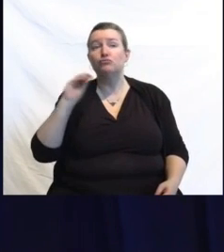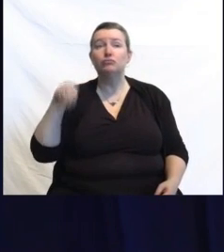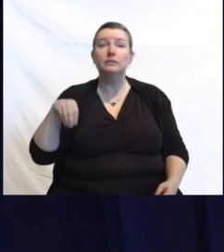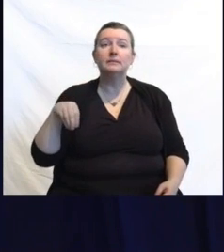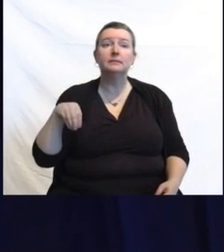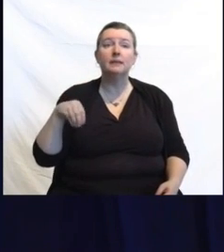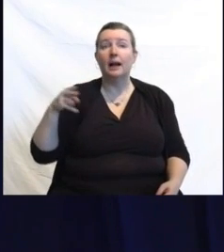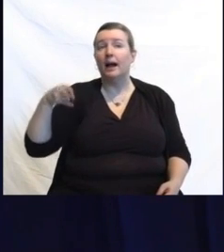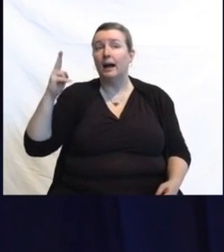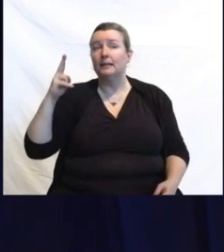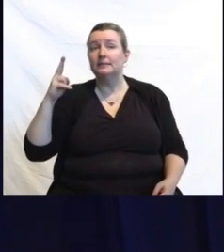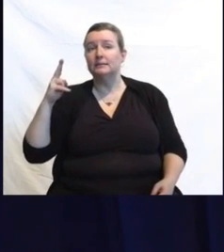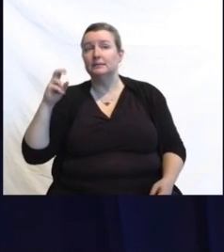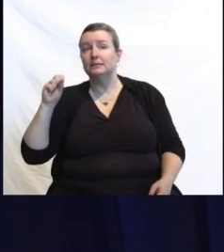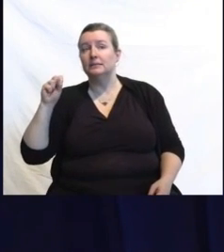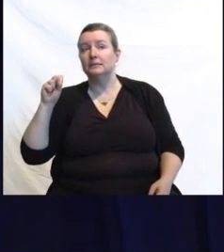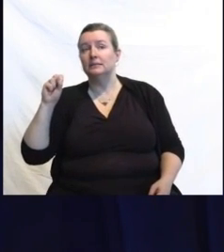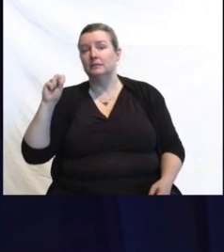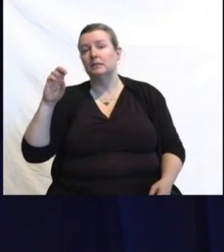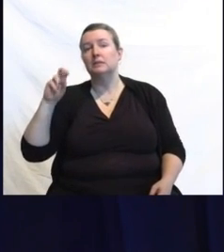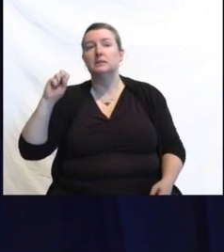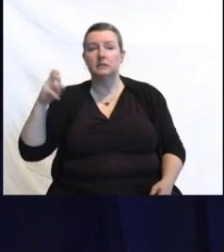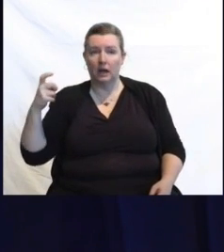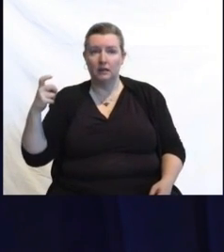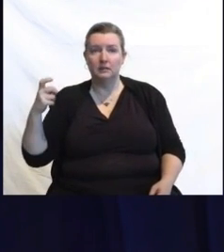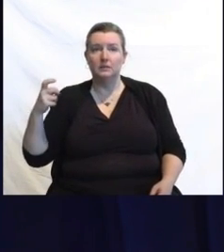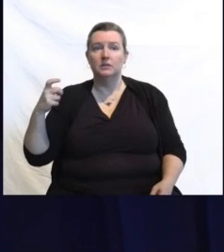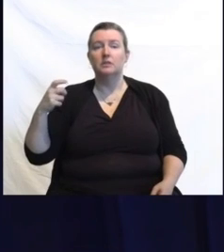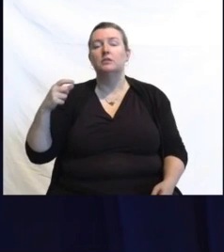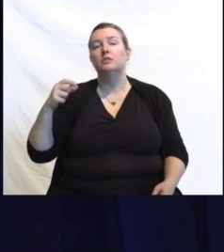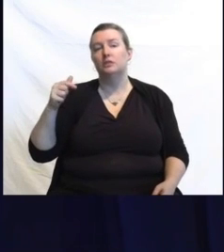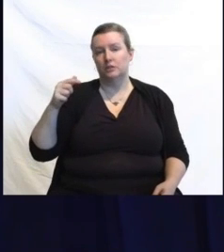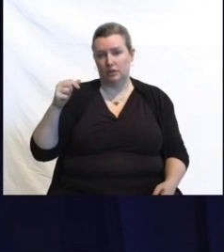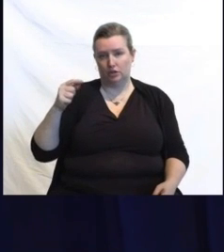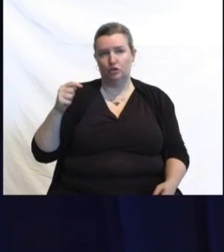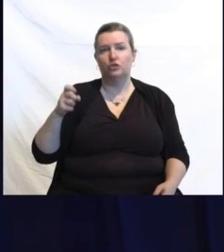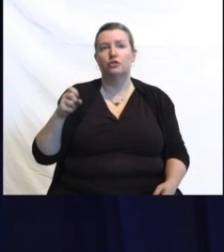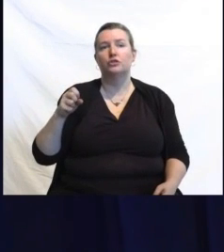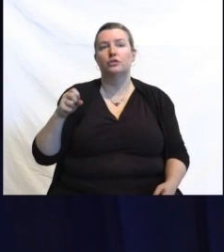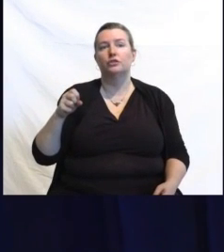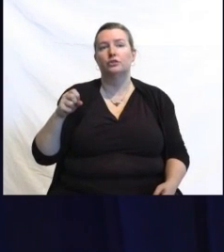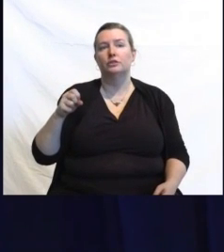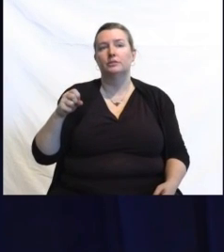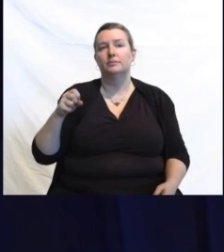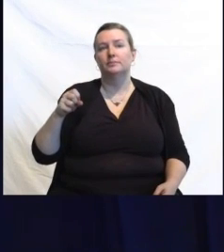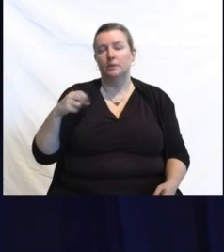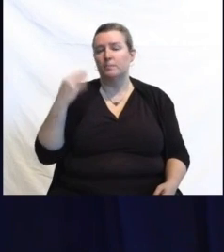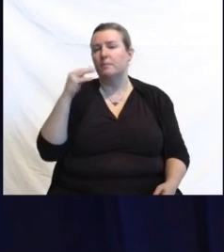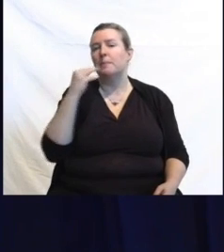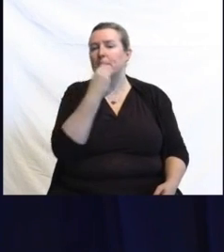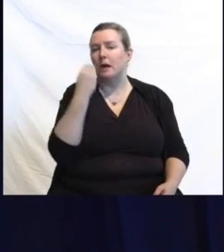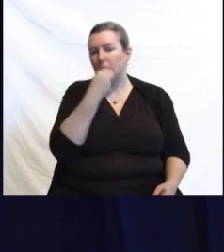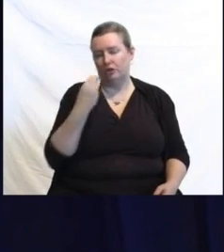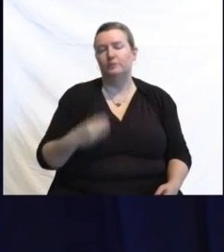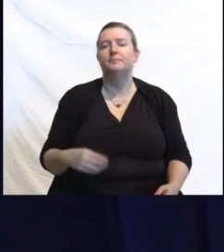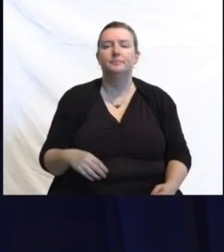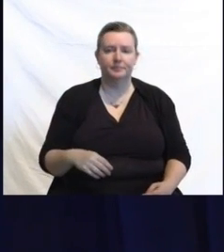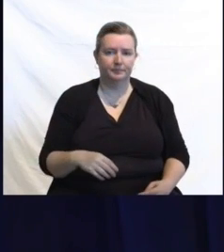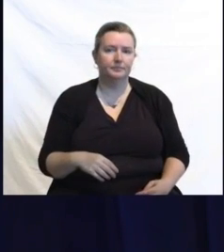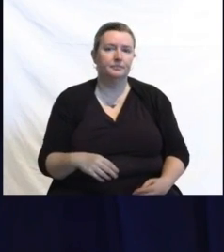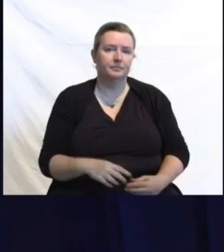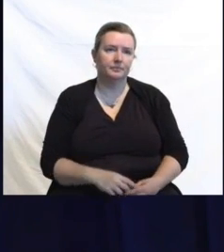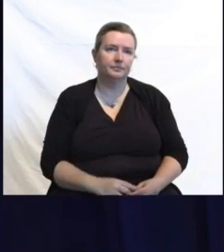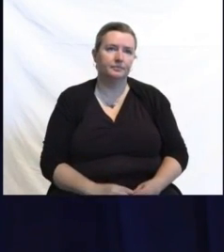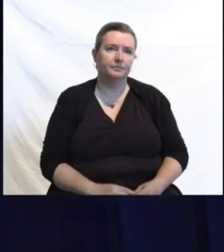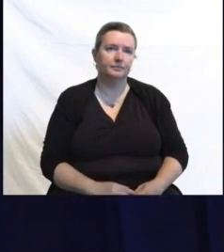and lowest in Essex County. Statewide, 3.5% of students were excluded from school